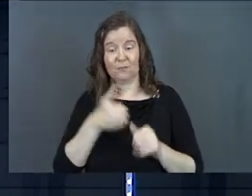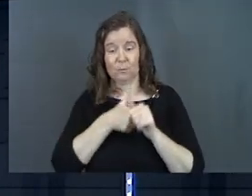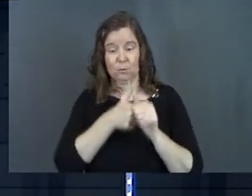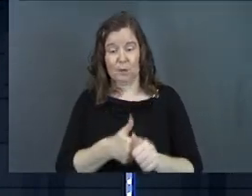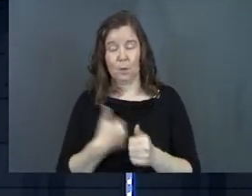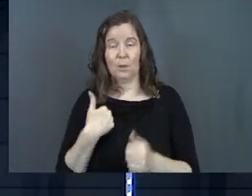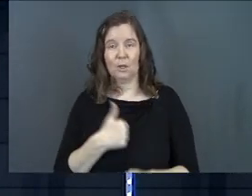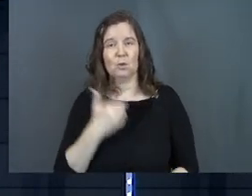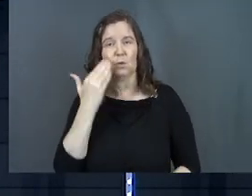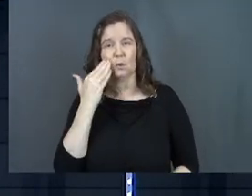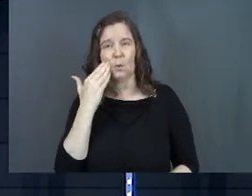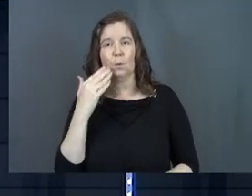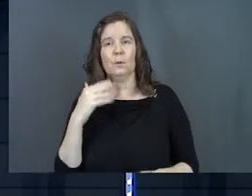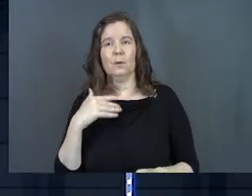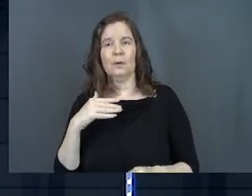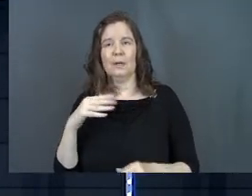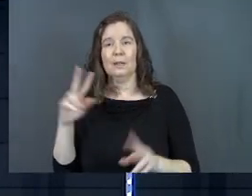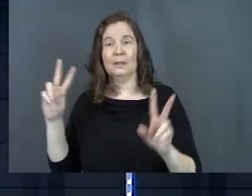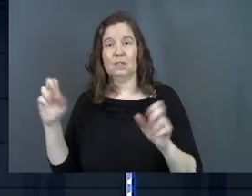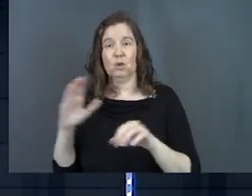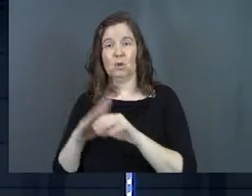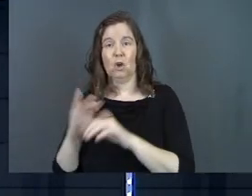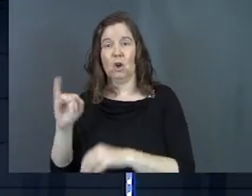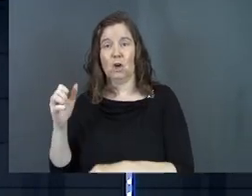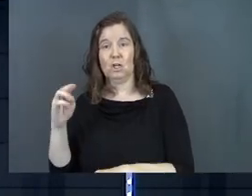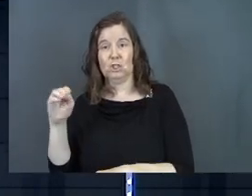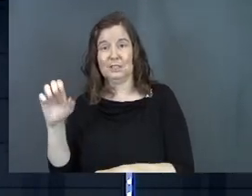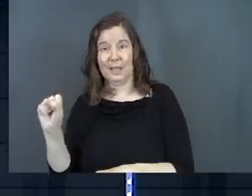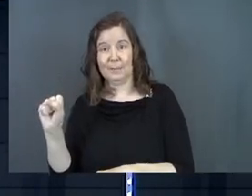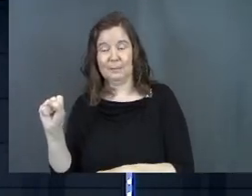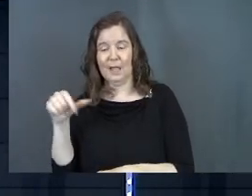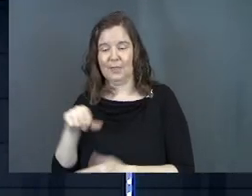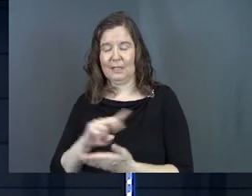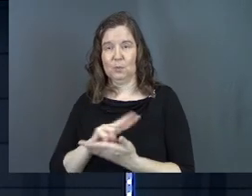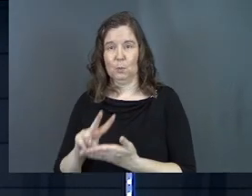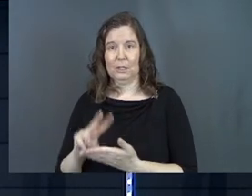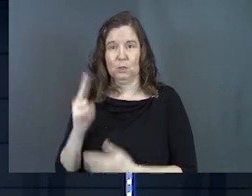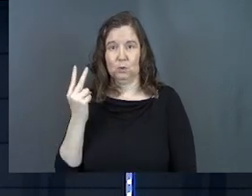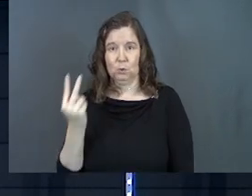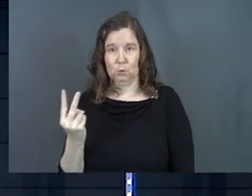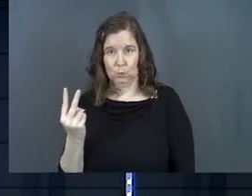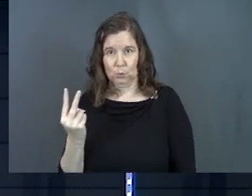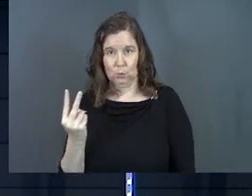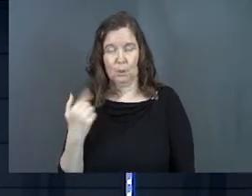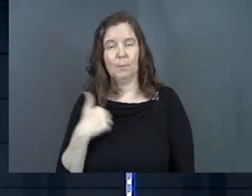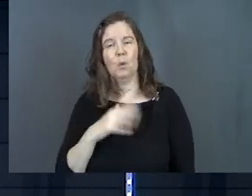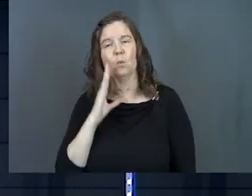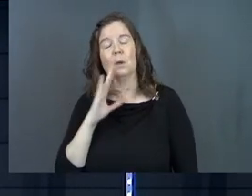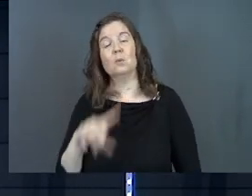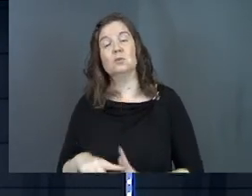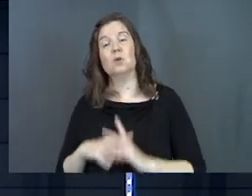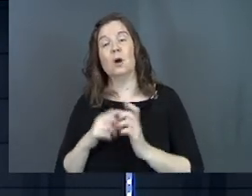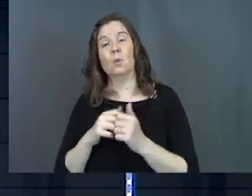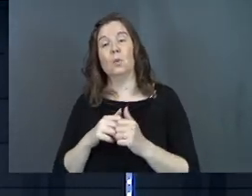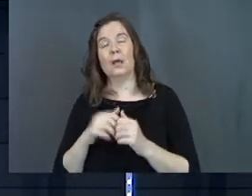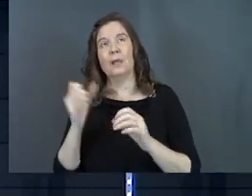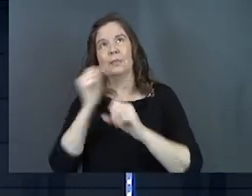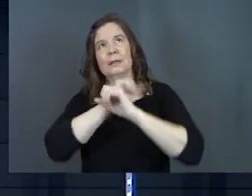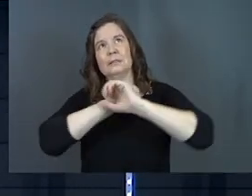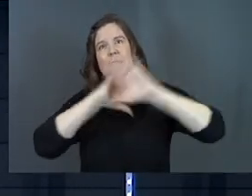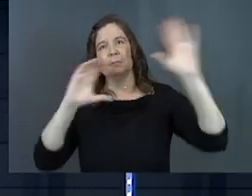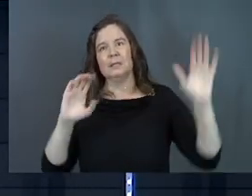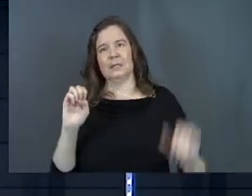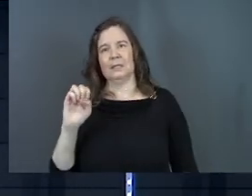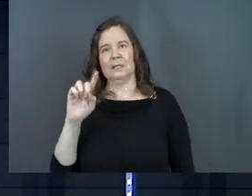tracking with us, you know that we're in the series on James right now, and this is week 2 in James. But we're going to start with this picture